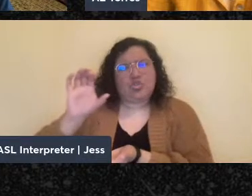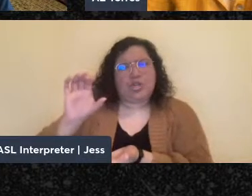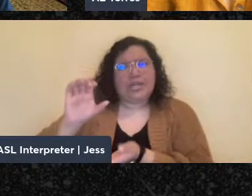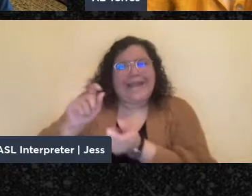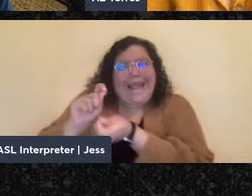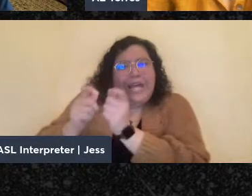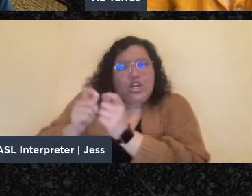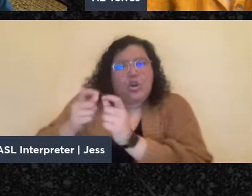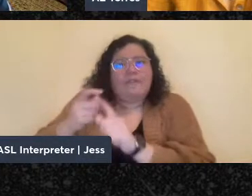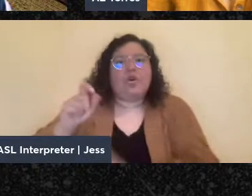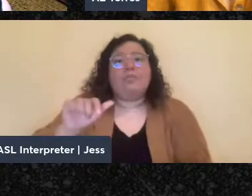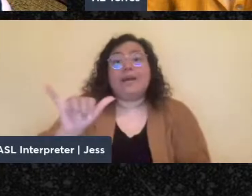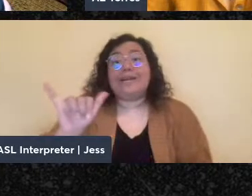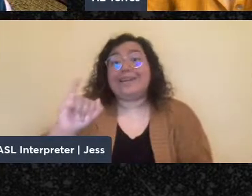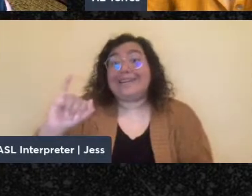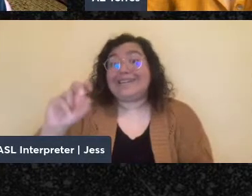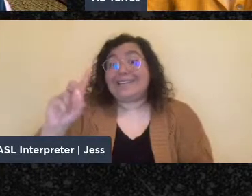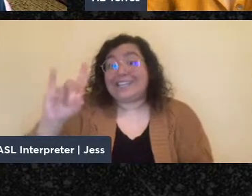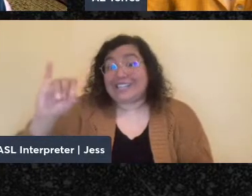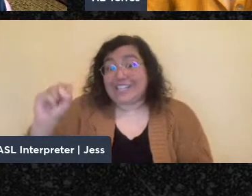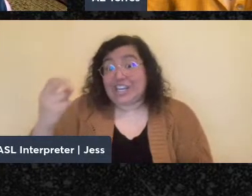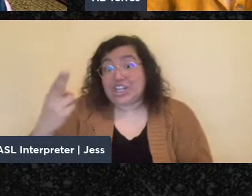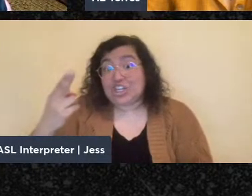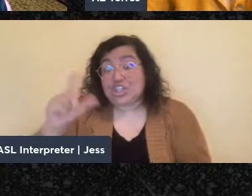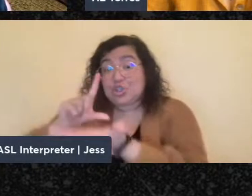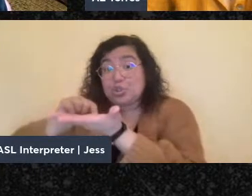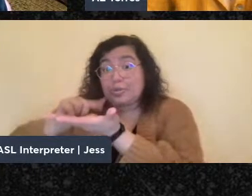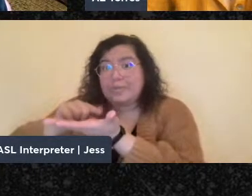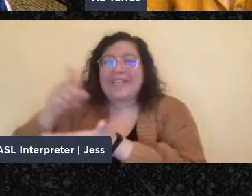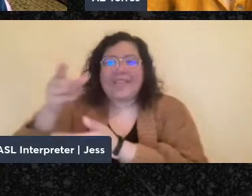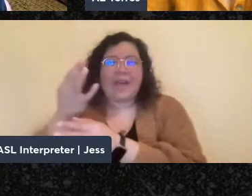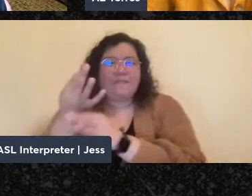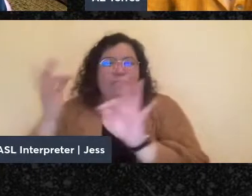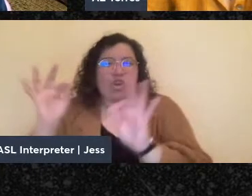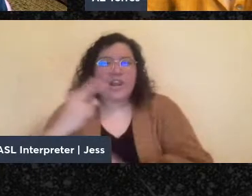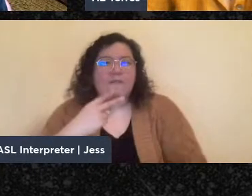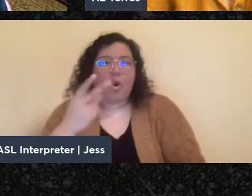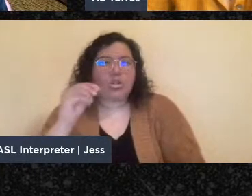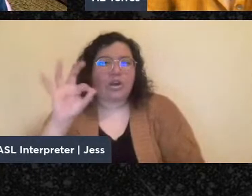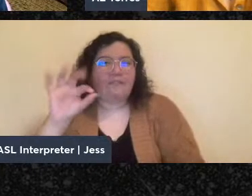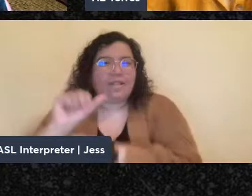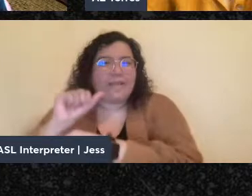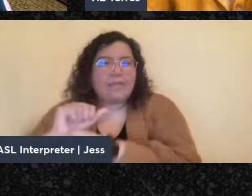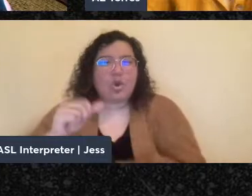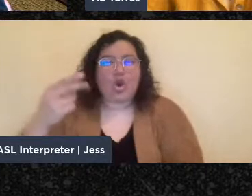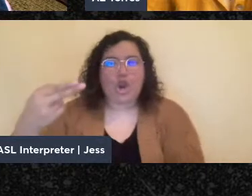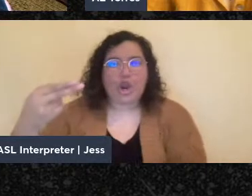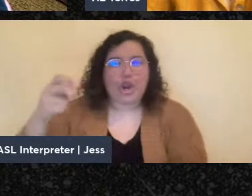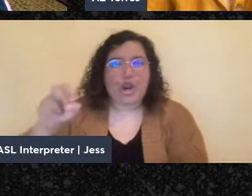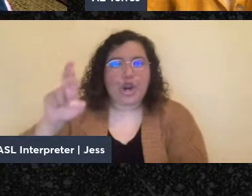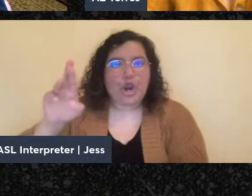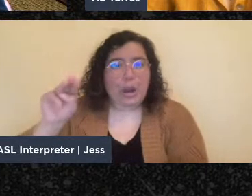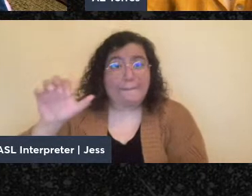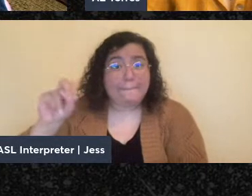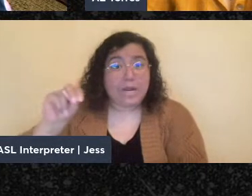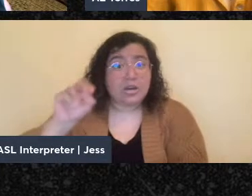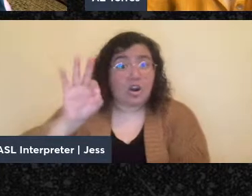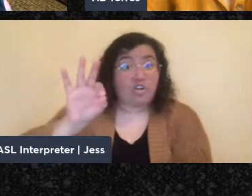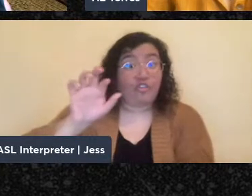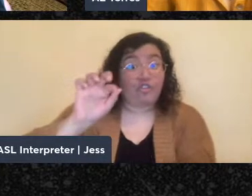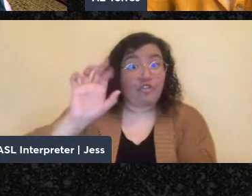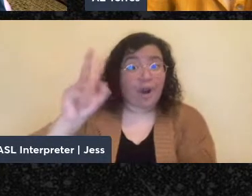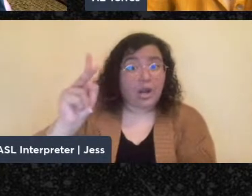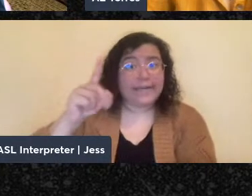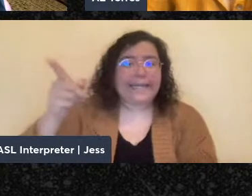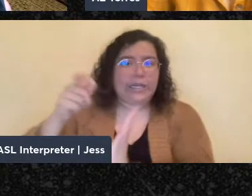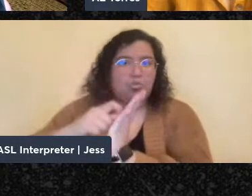anarchist paper, the Freie Arbiterstimme, the free voice of labor, Hermann Frank wrote, the way he